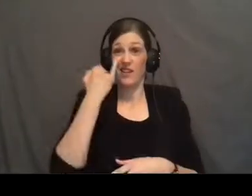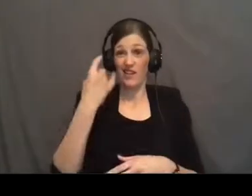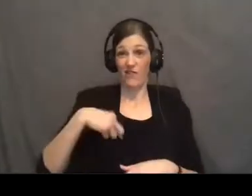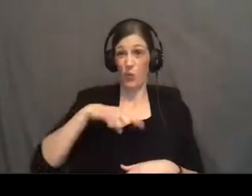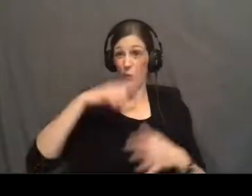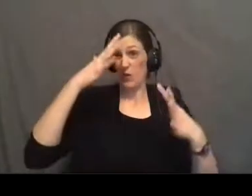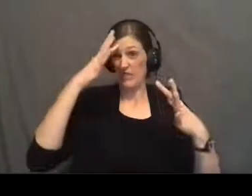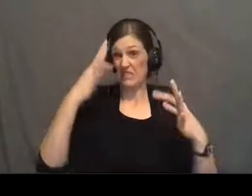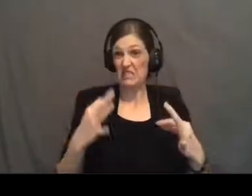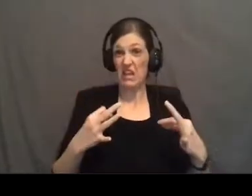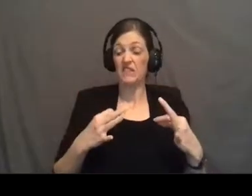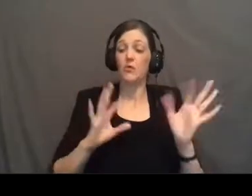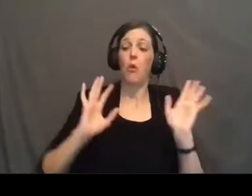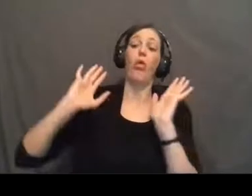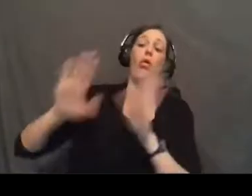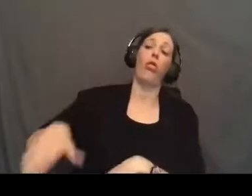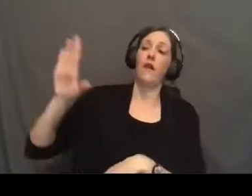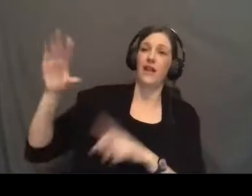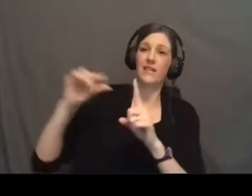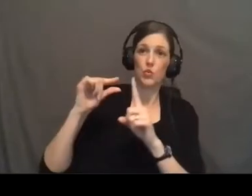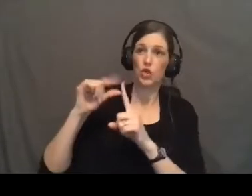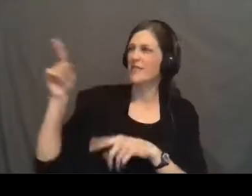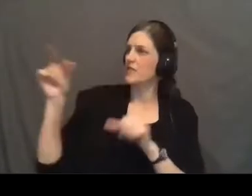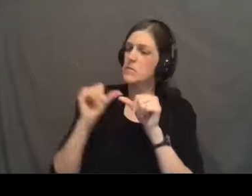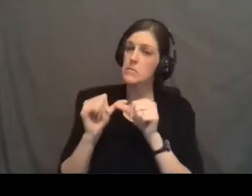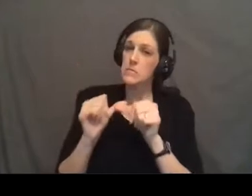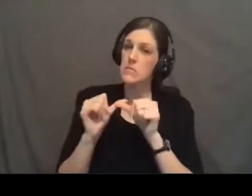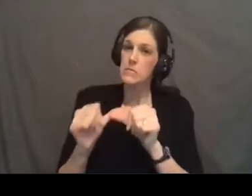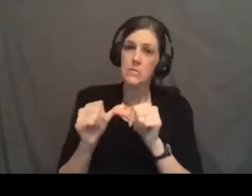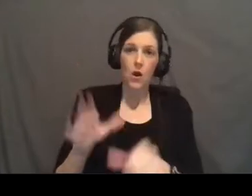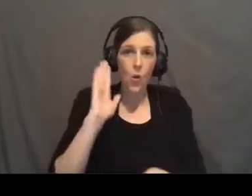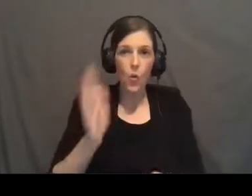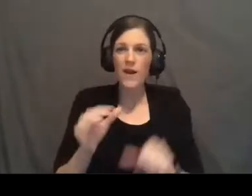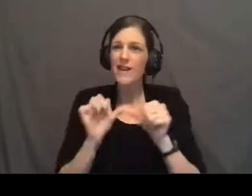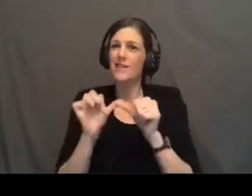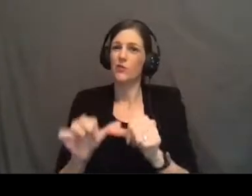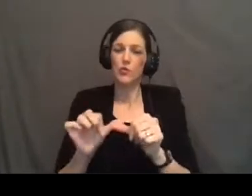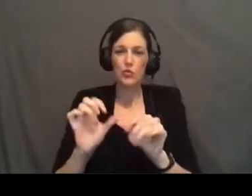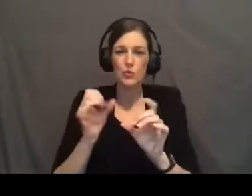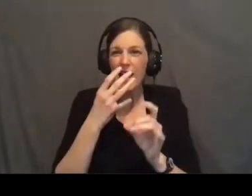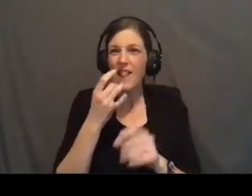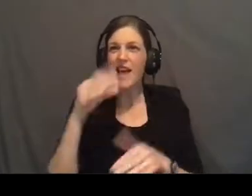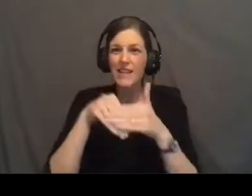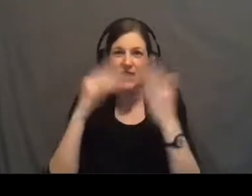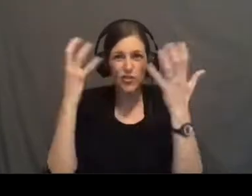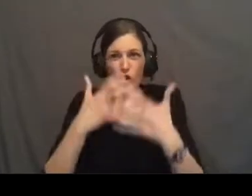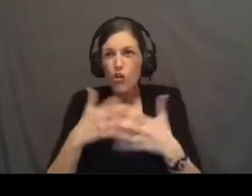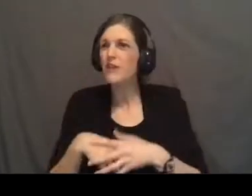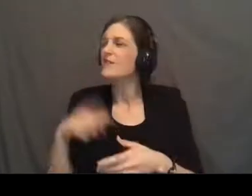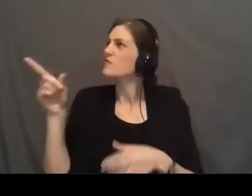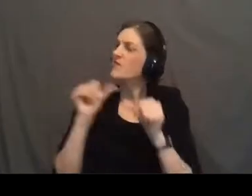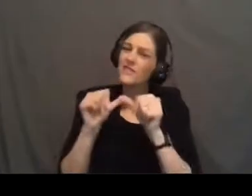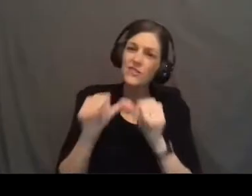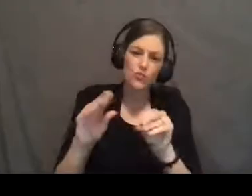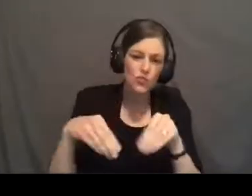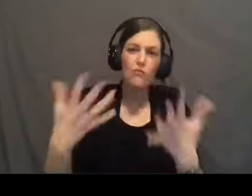to cast off his words, he's relentless. He will continue to be a light in the darkness. He will continue to provide words of